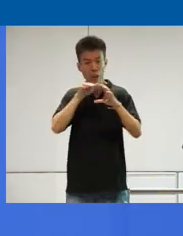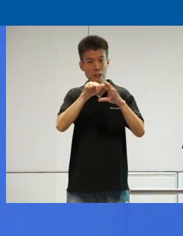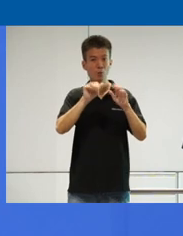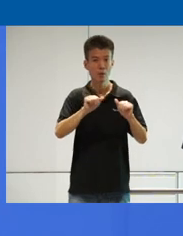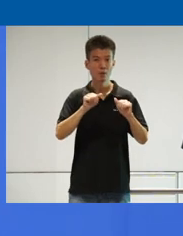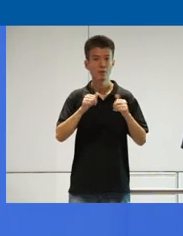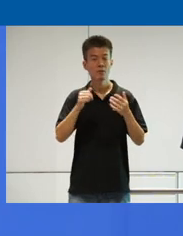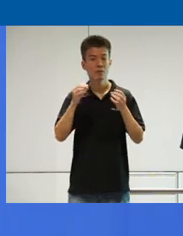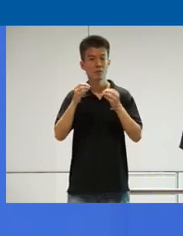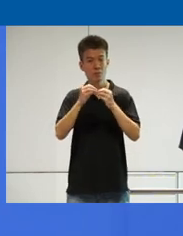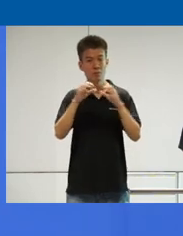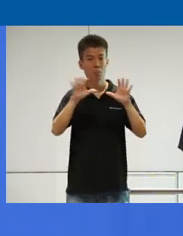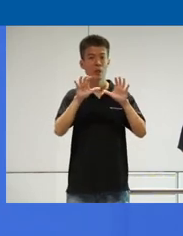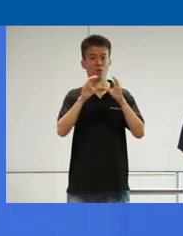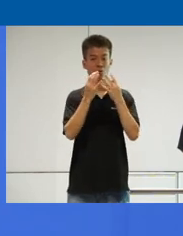and barrier-free.